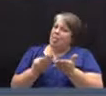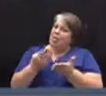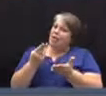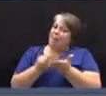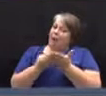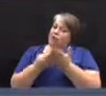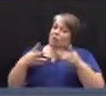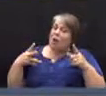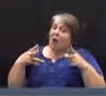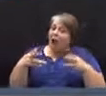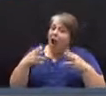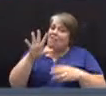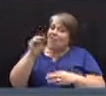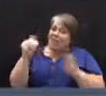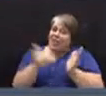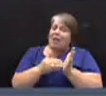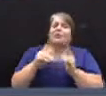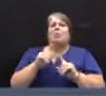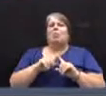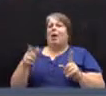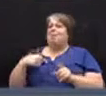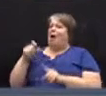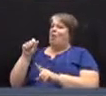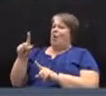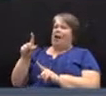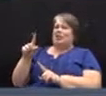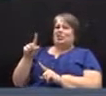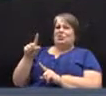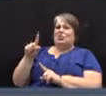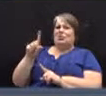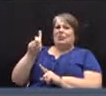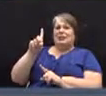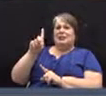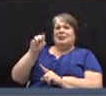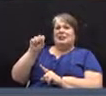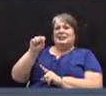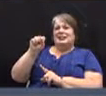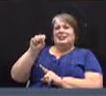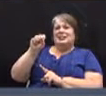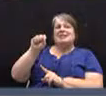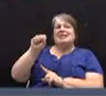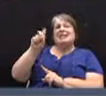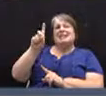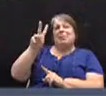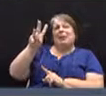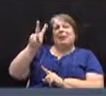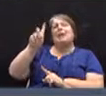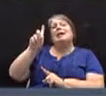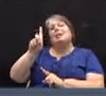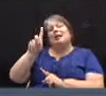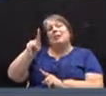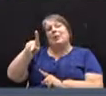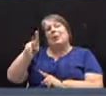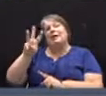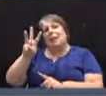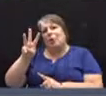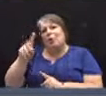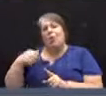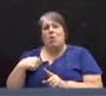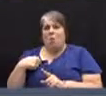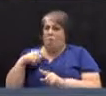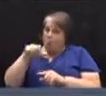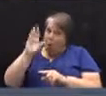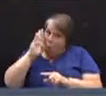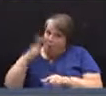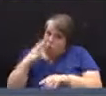is to cut $50,000, but my question to Steve Barrett is, will there be money in the budget to do some sidewalk repairs this year,